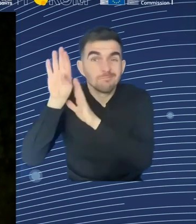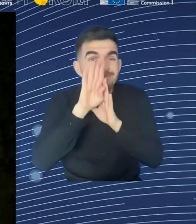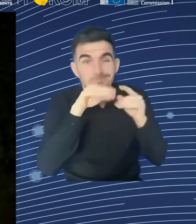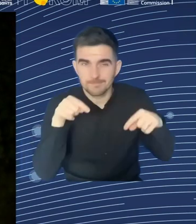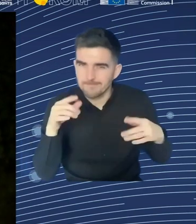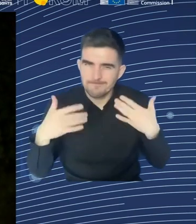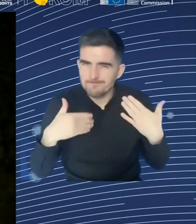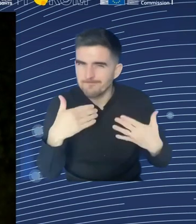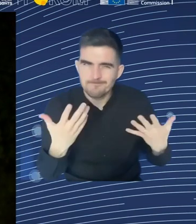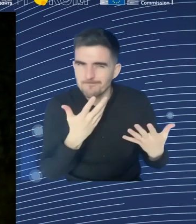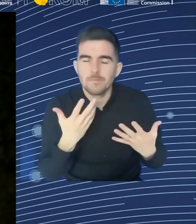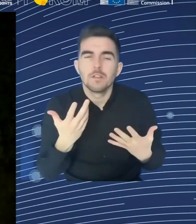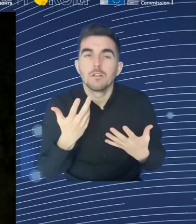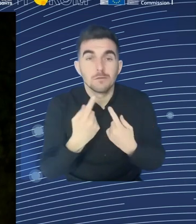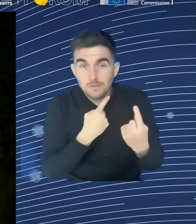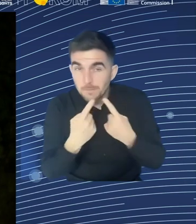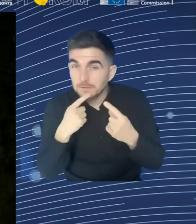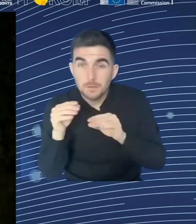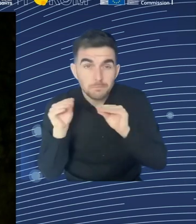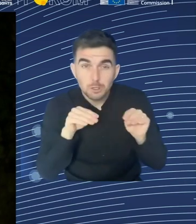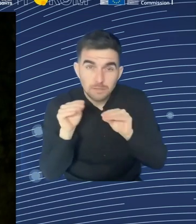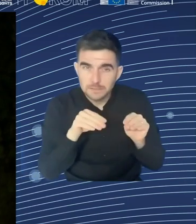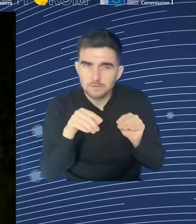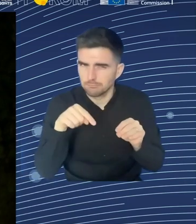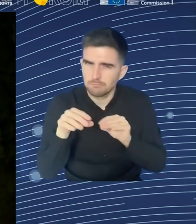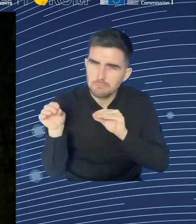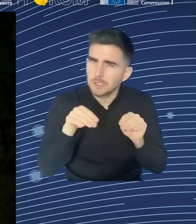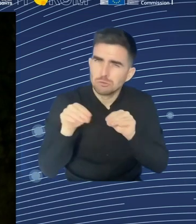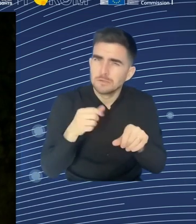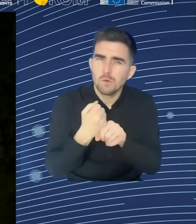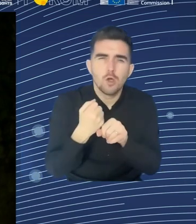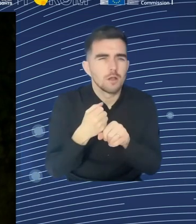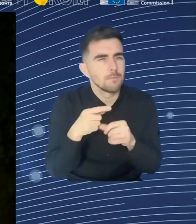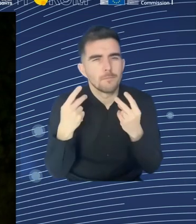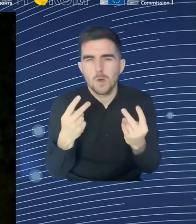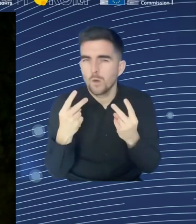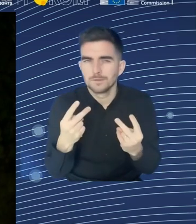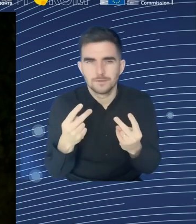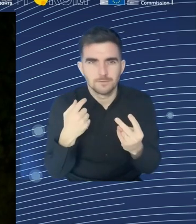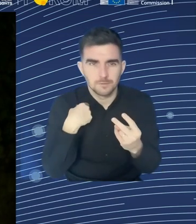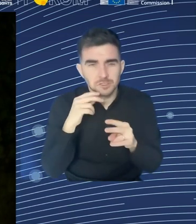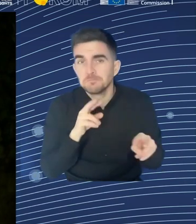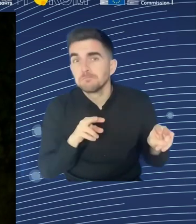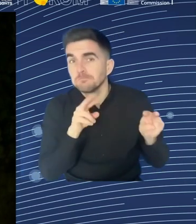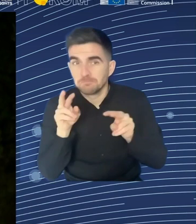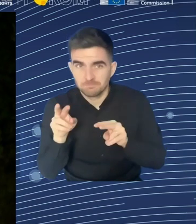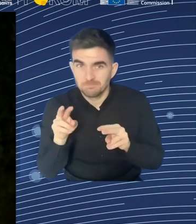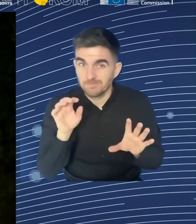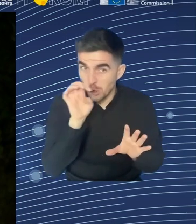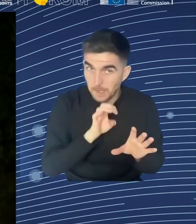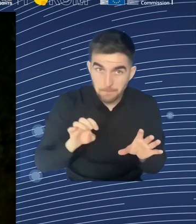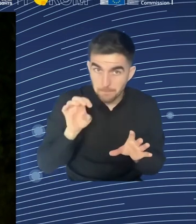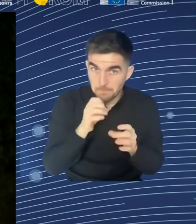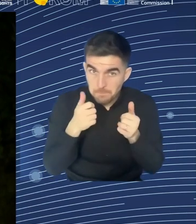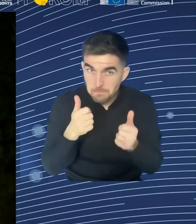We had migration and, of course, we need to act responsibly when it comes to welcoming refugees in our societies when